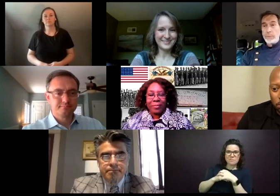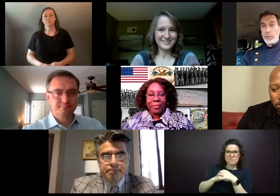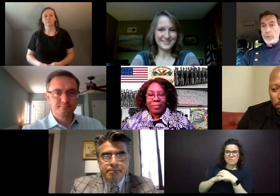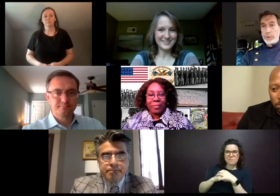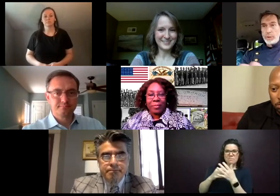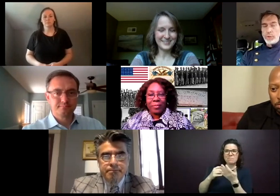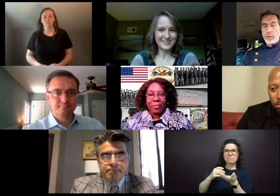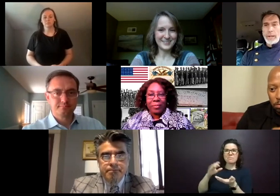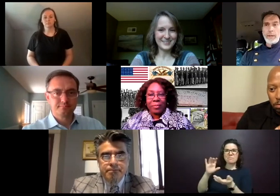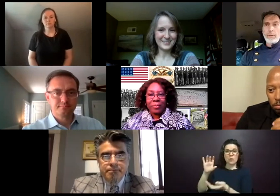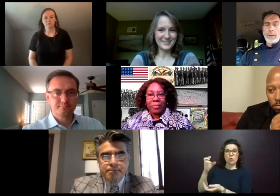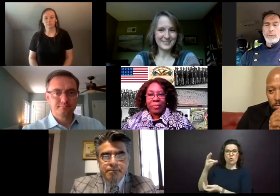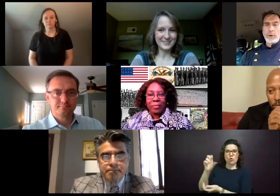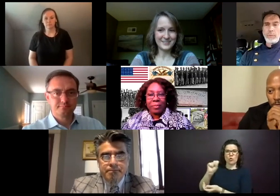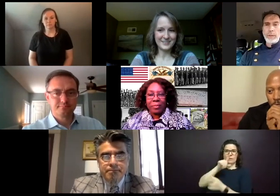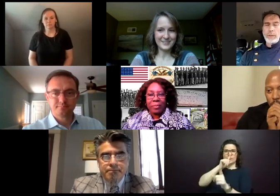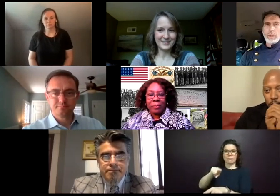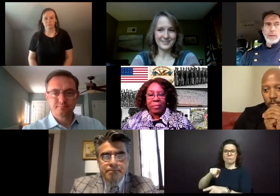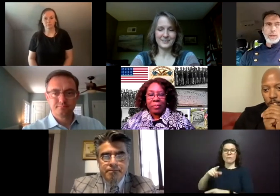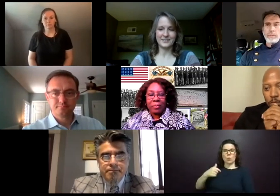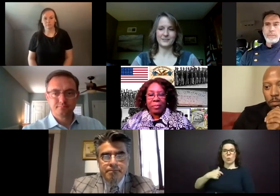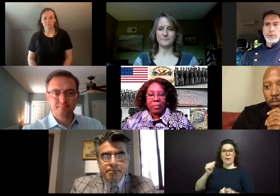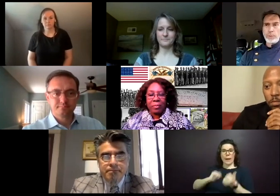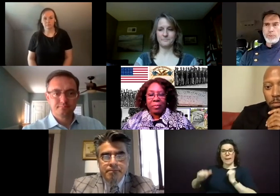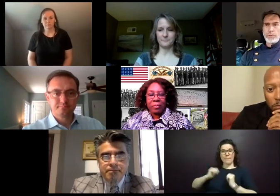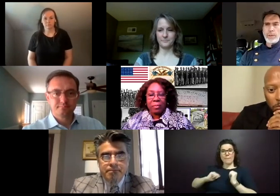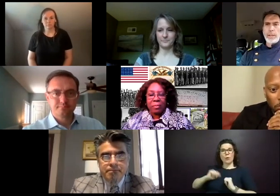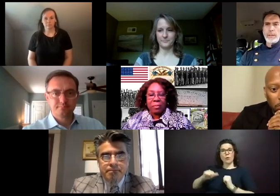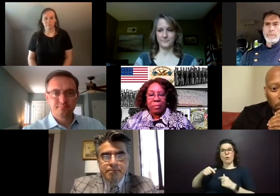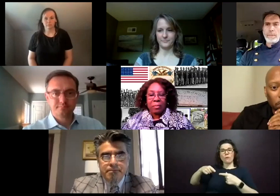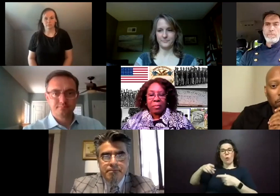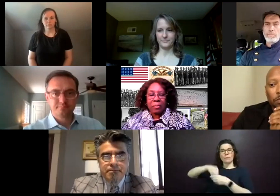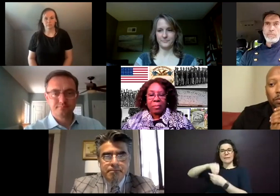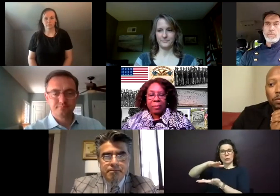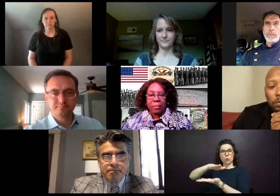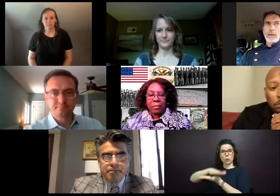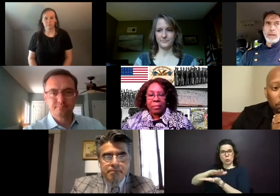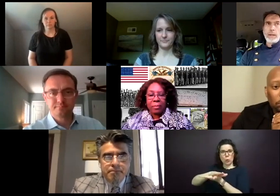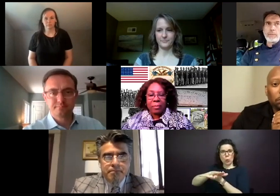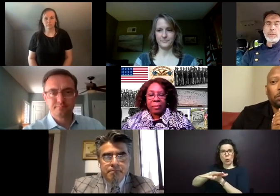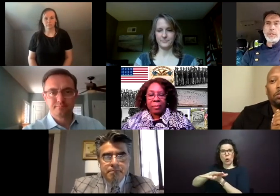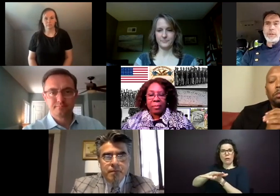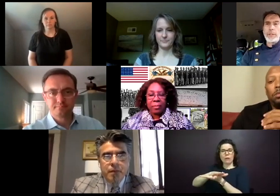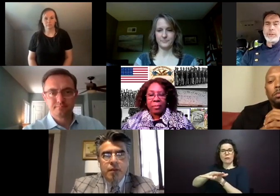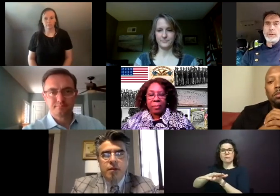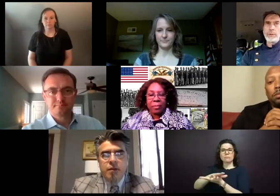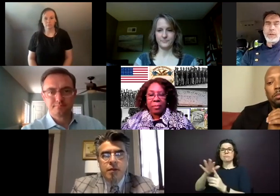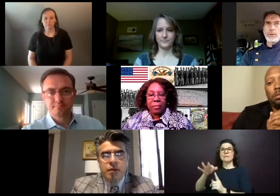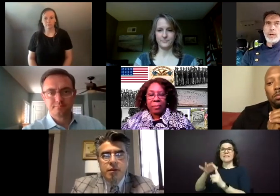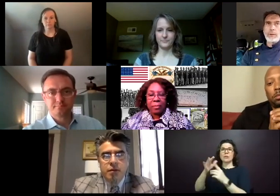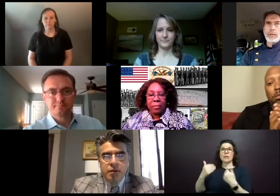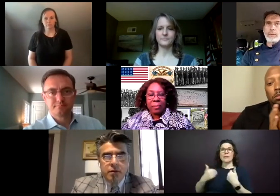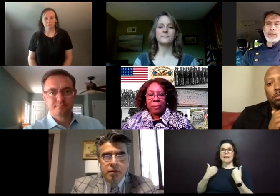Um, so when I, when I perform in, in, um, schools and, um, especially the younger